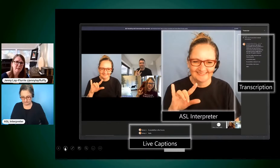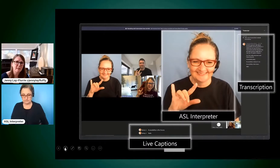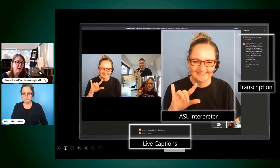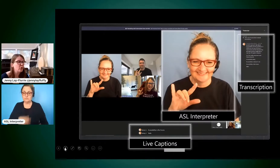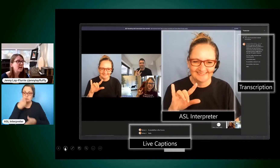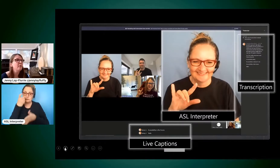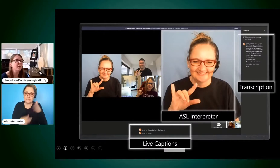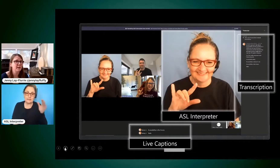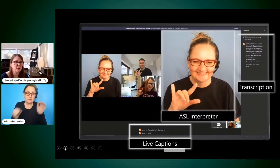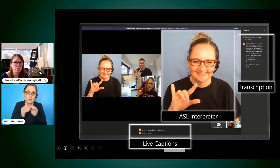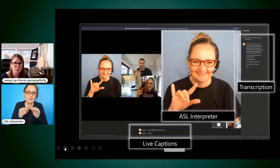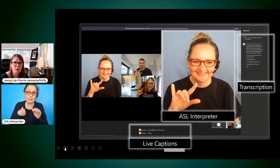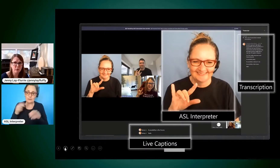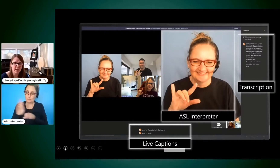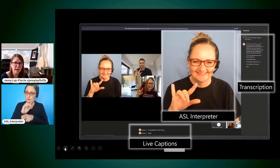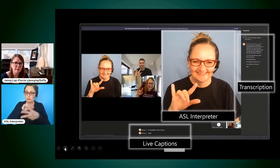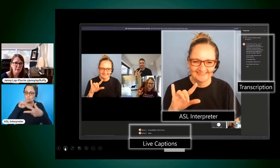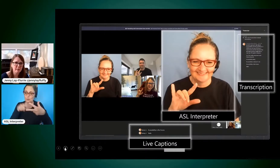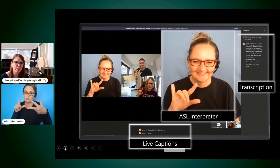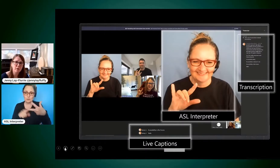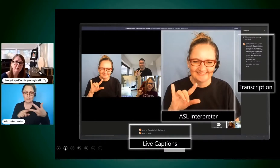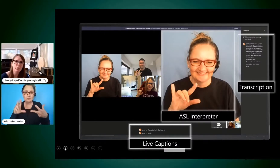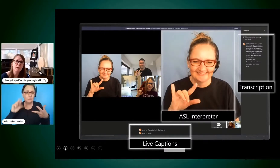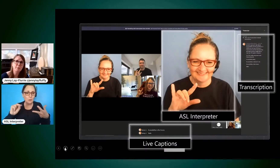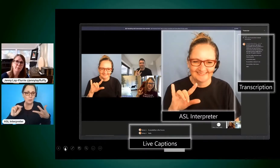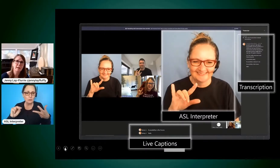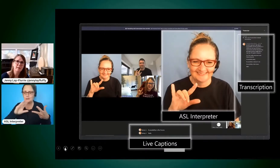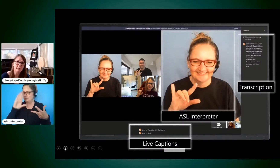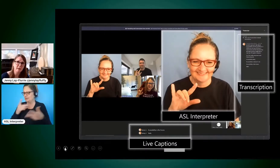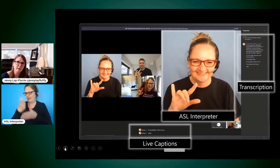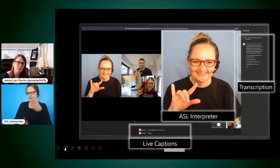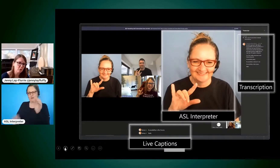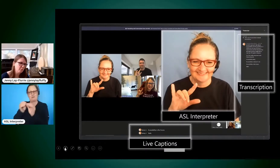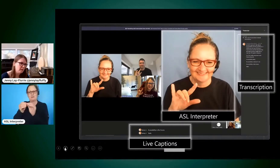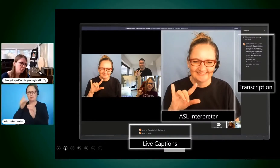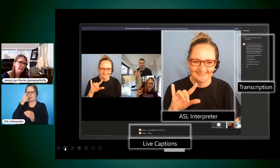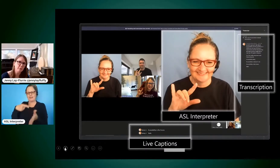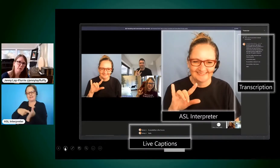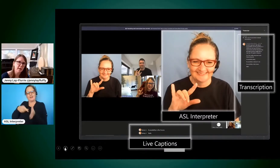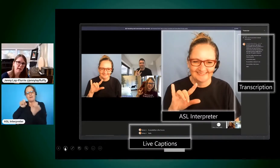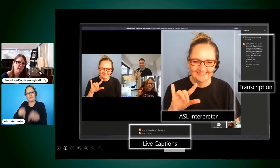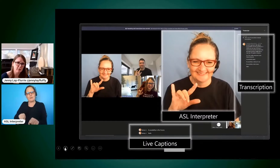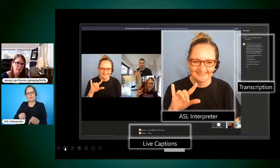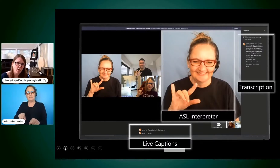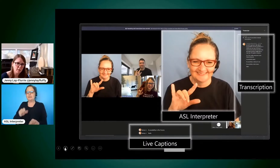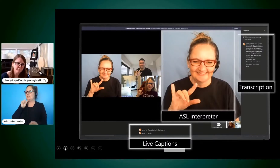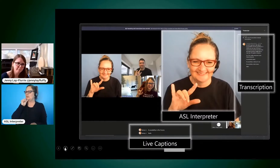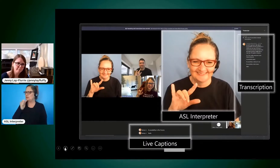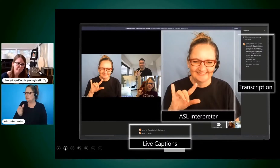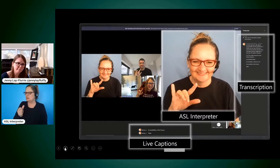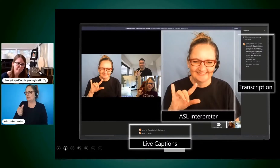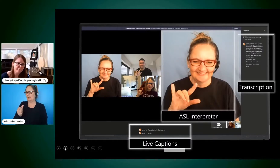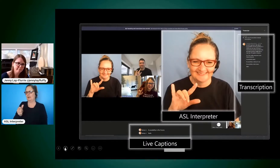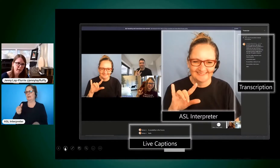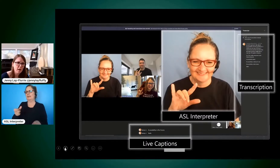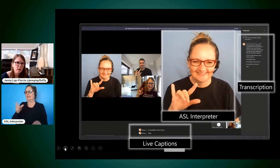that there should never be an additional cost for that because affordability shouldn't be the reason between access and not